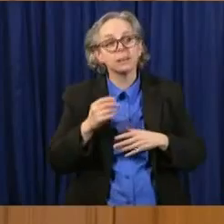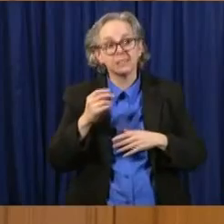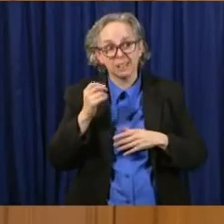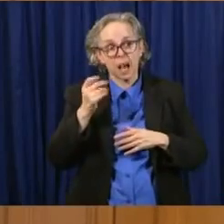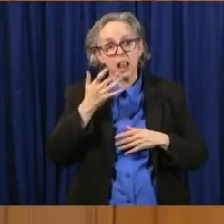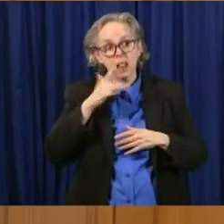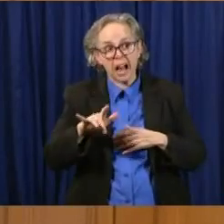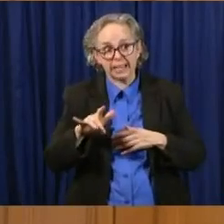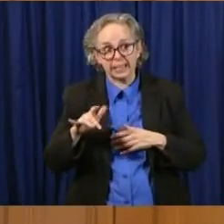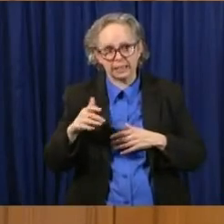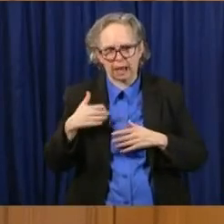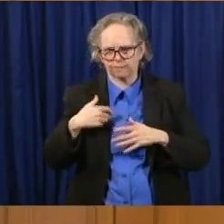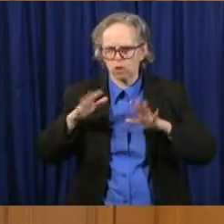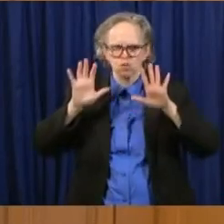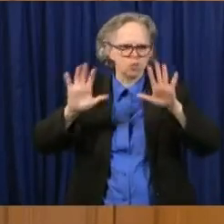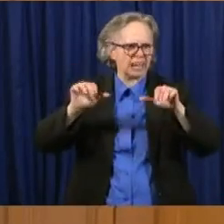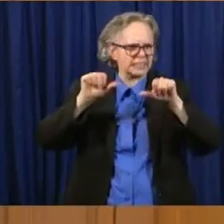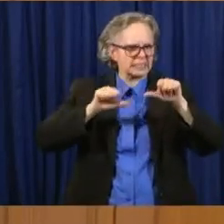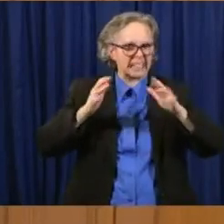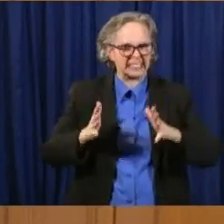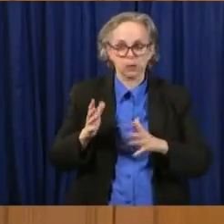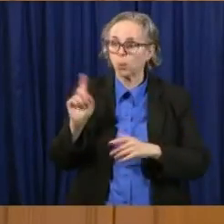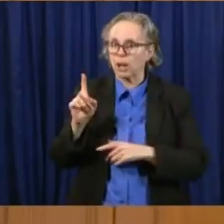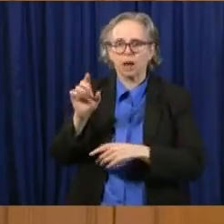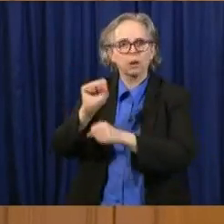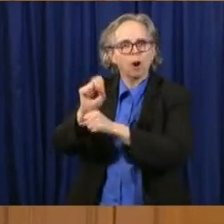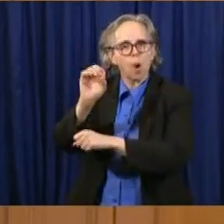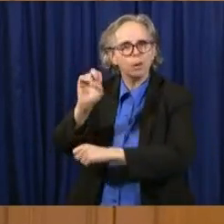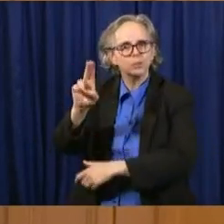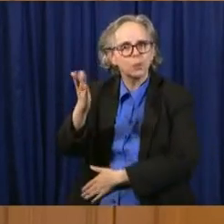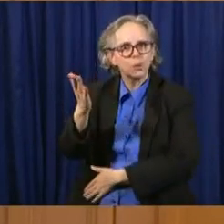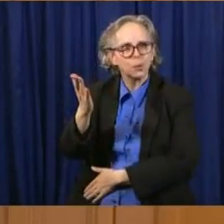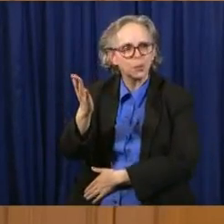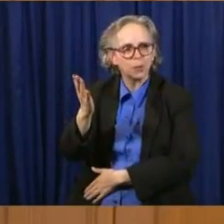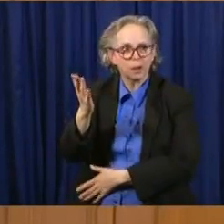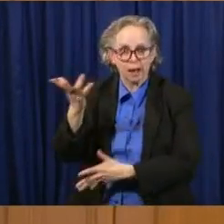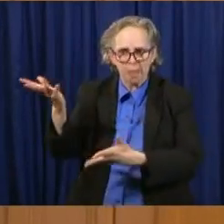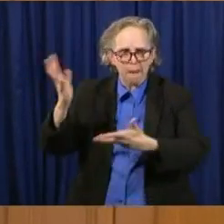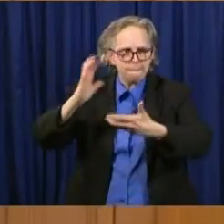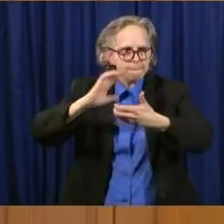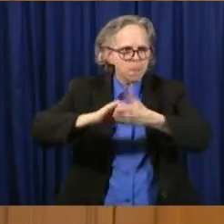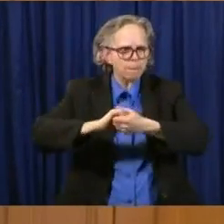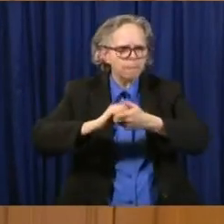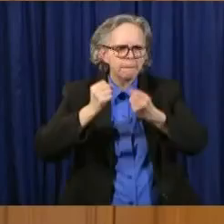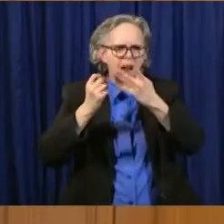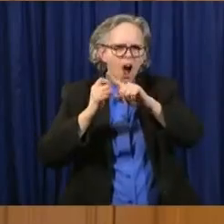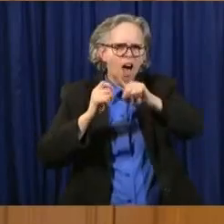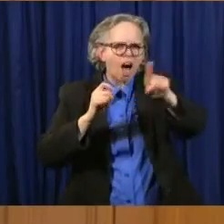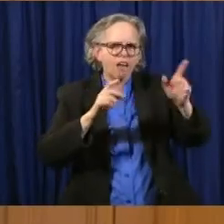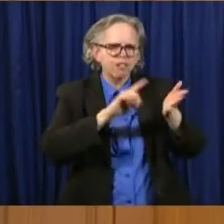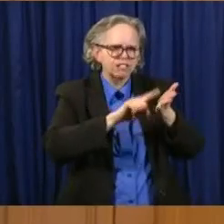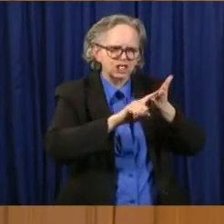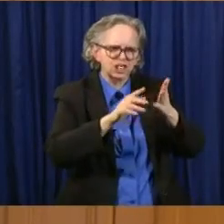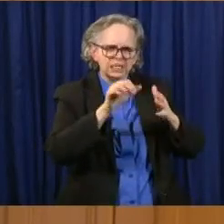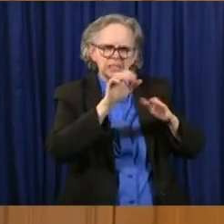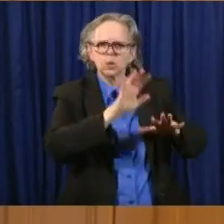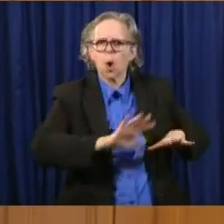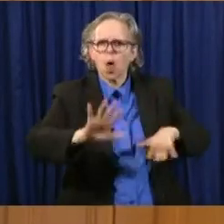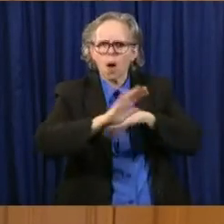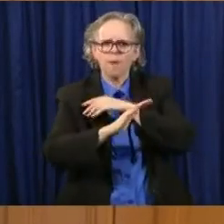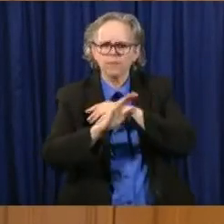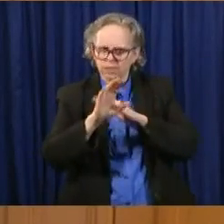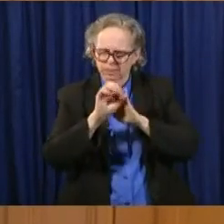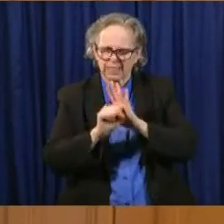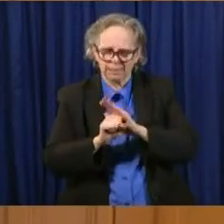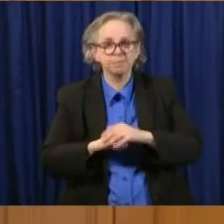where some of the lead researchers are, but they're working in partnership with researchers all over the state. And it's a study design that is